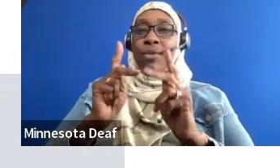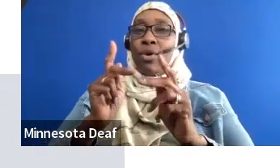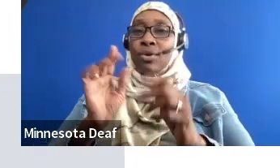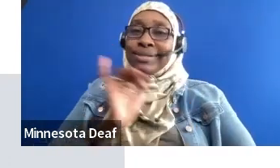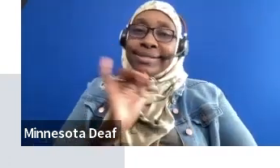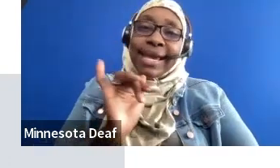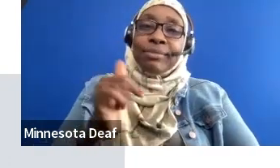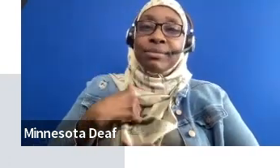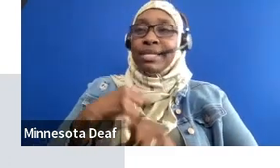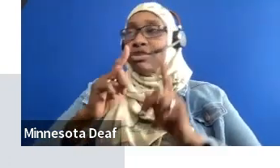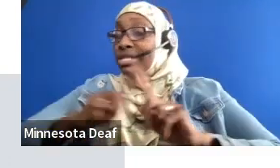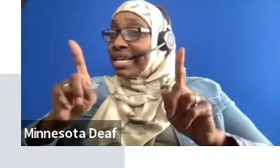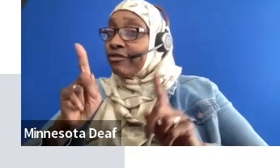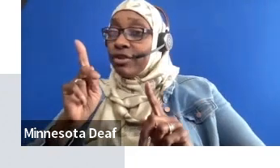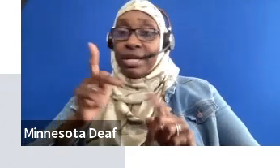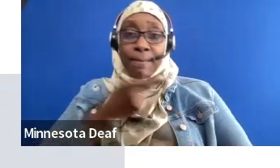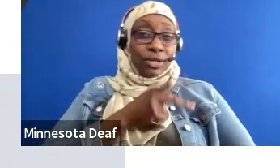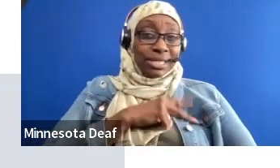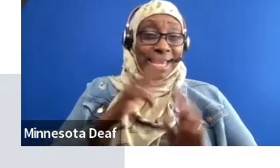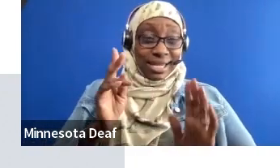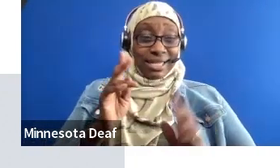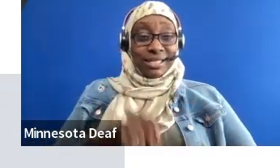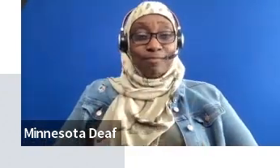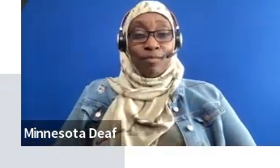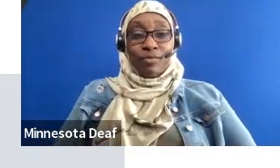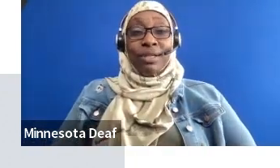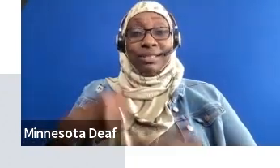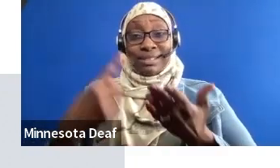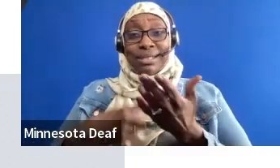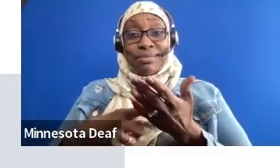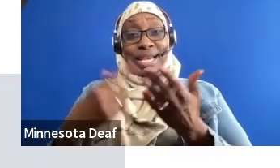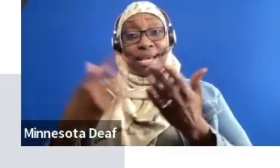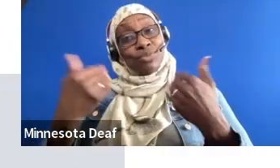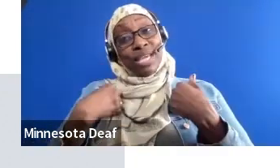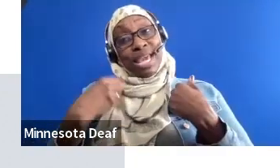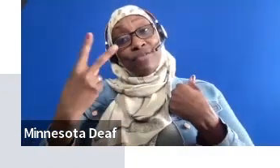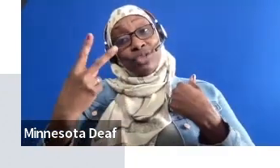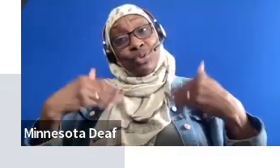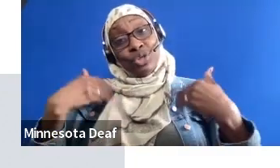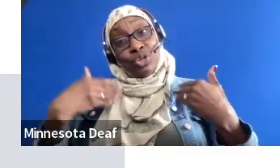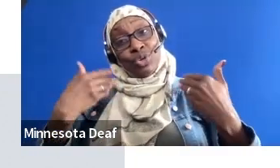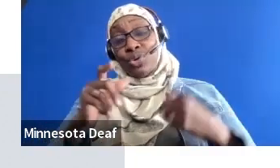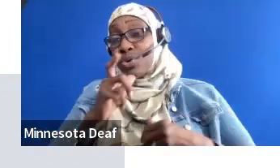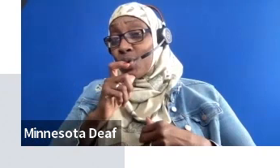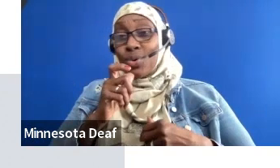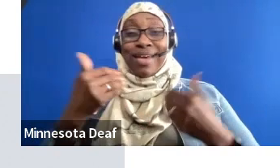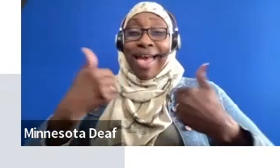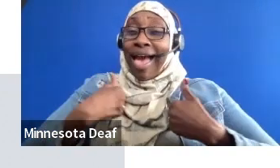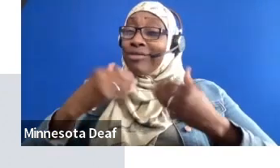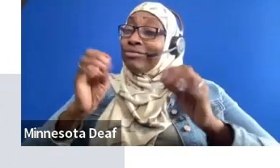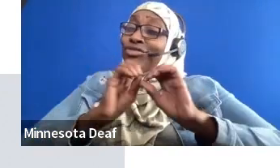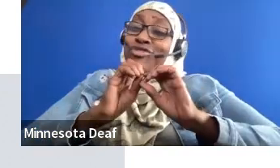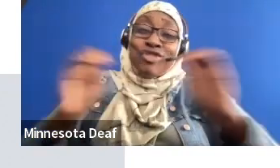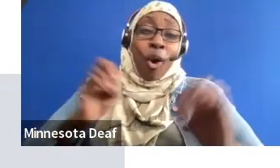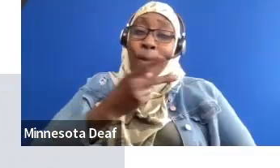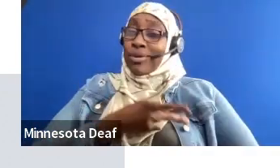have two youths who are nothing alike, but they both love theater. How can we make a relationship happen here, right? So we have